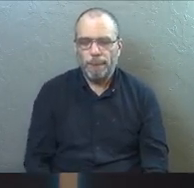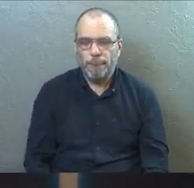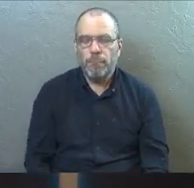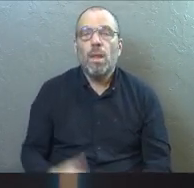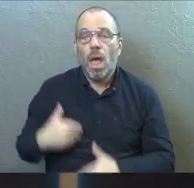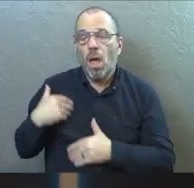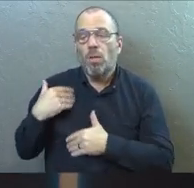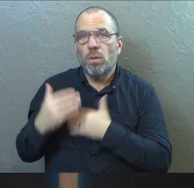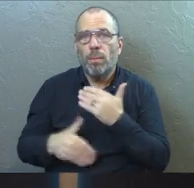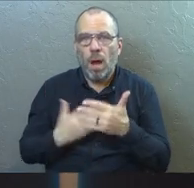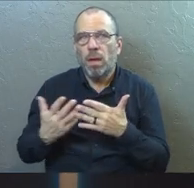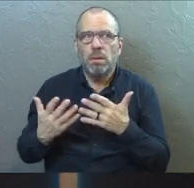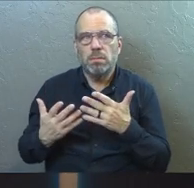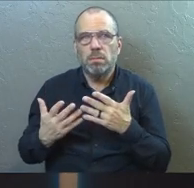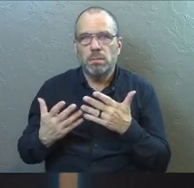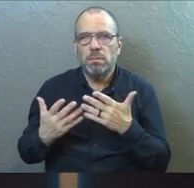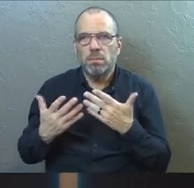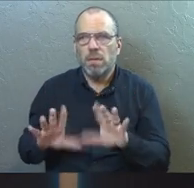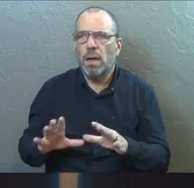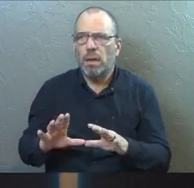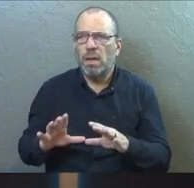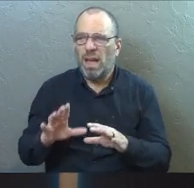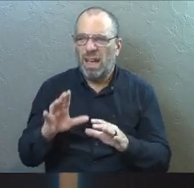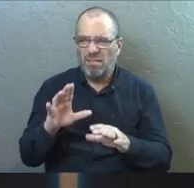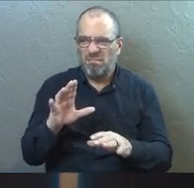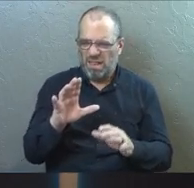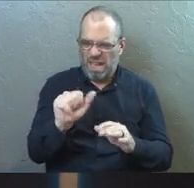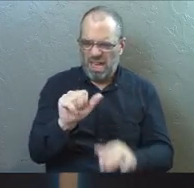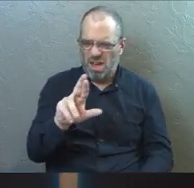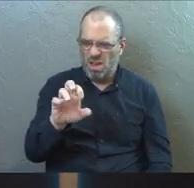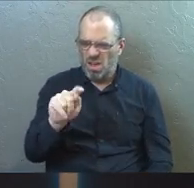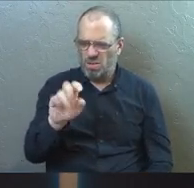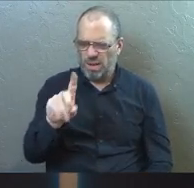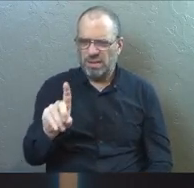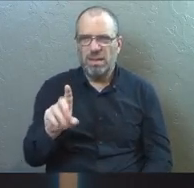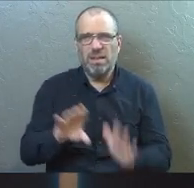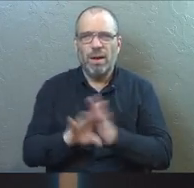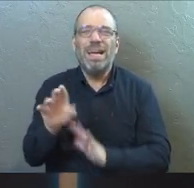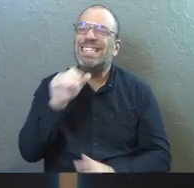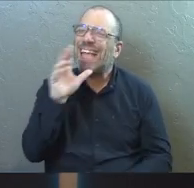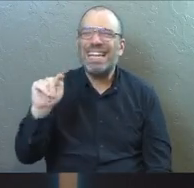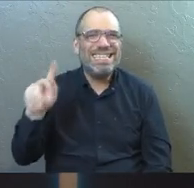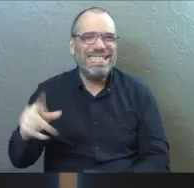His progress was arrested. I'll say that. Ever hear of arrested development, not the TV show?